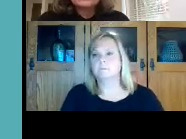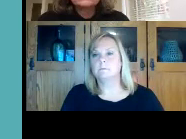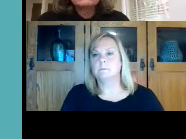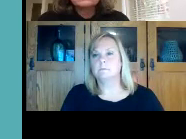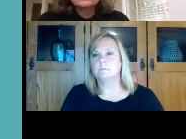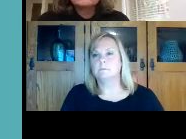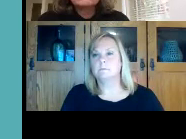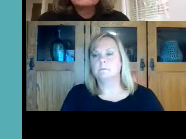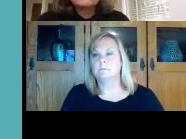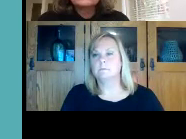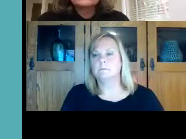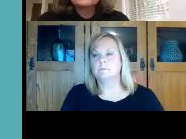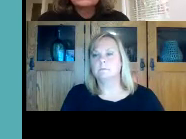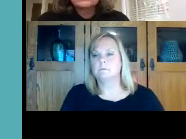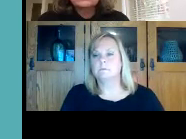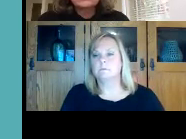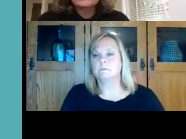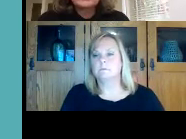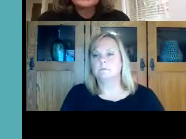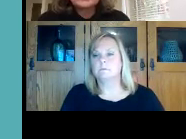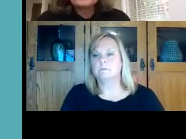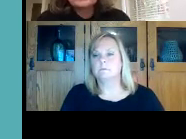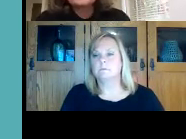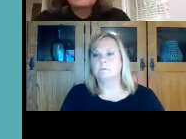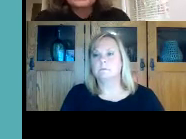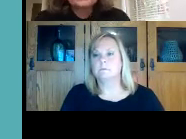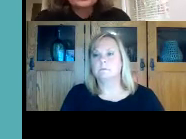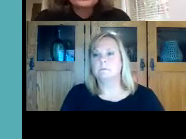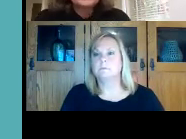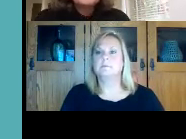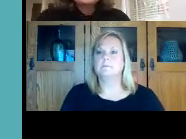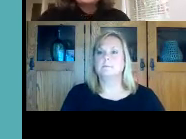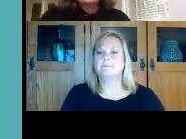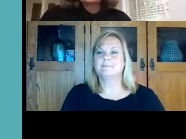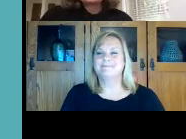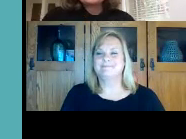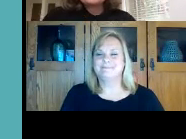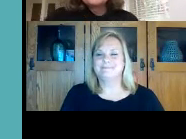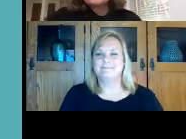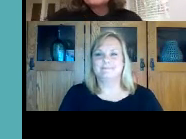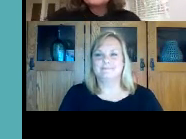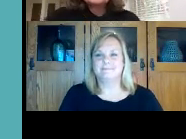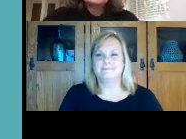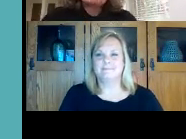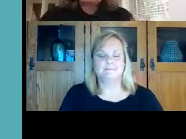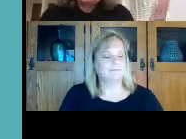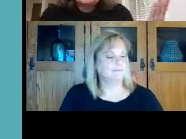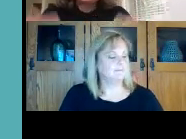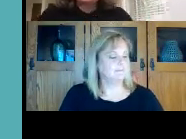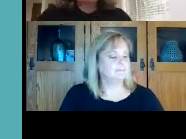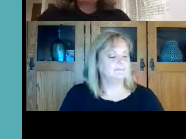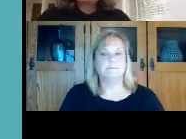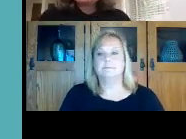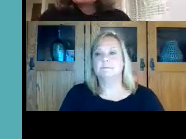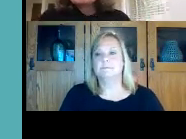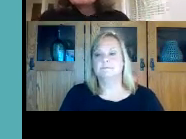to um assist with that although you may be the funding source that that she would refer to i